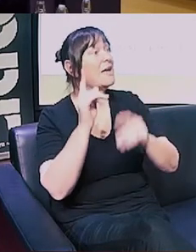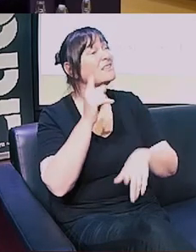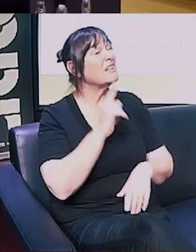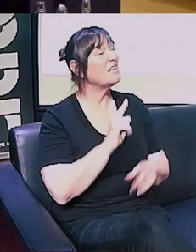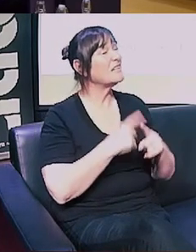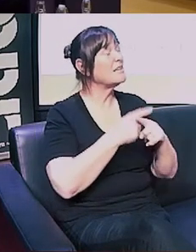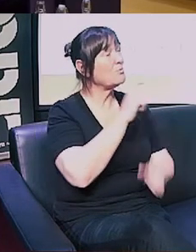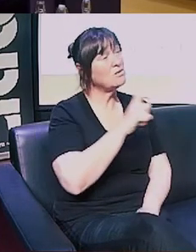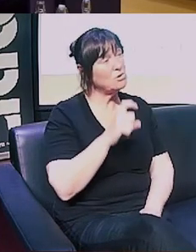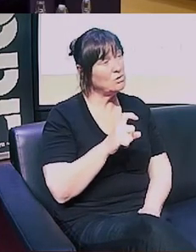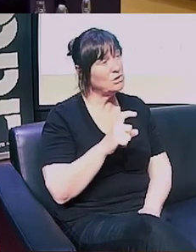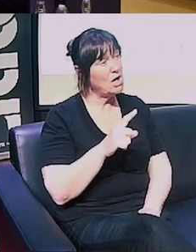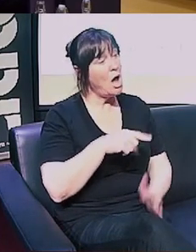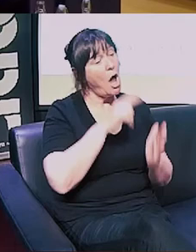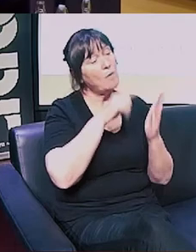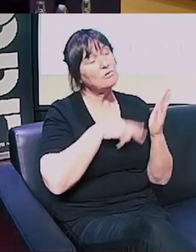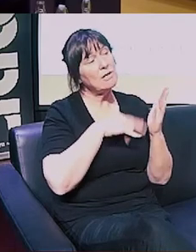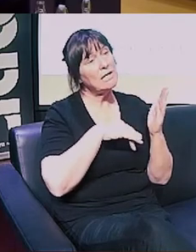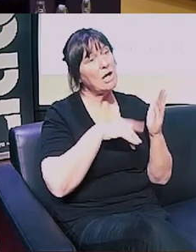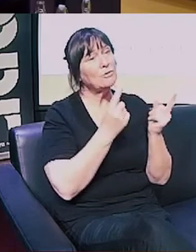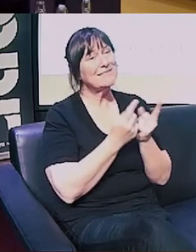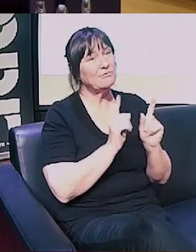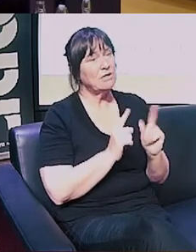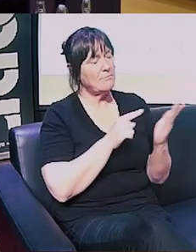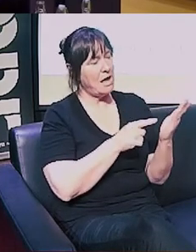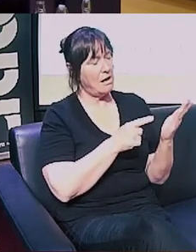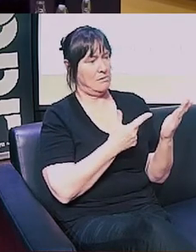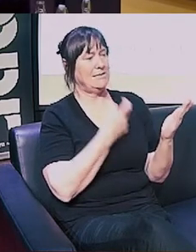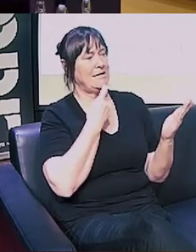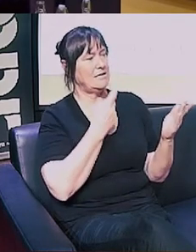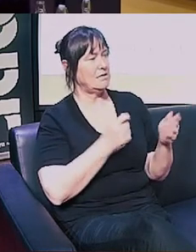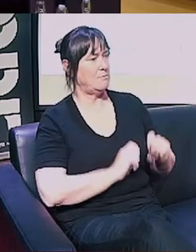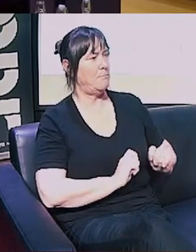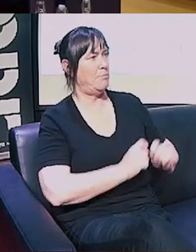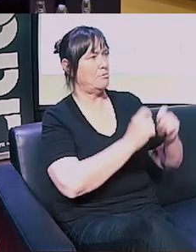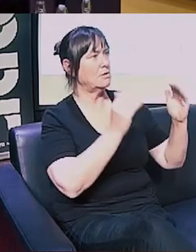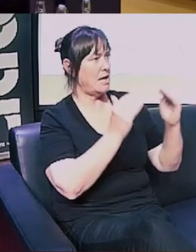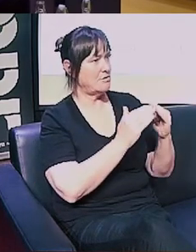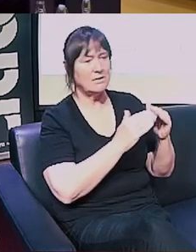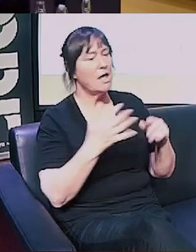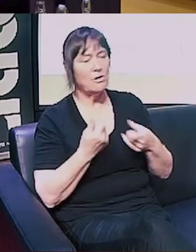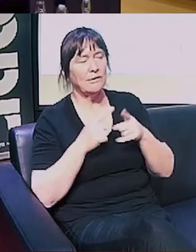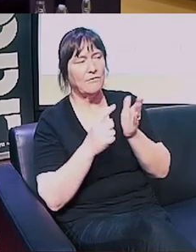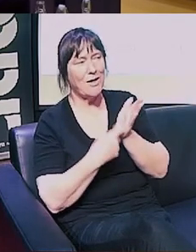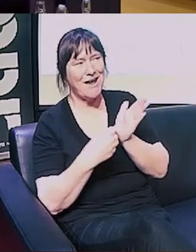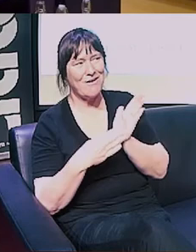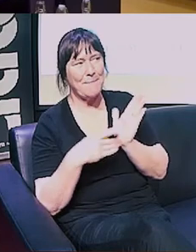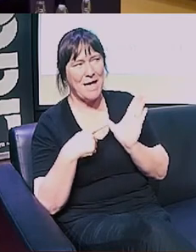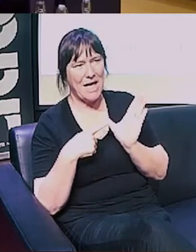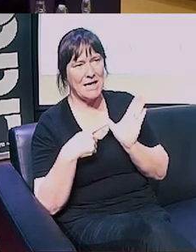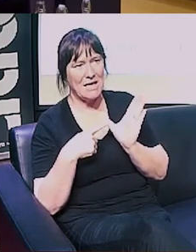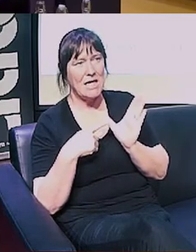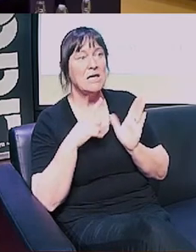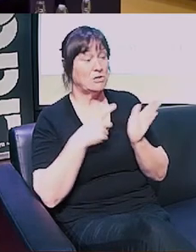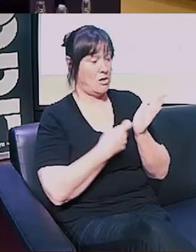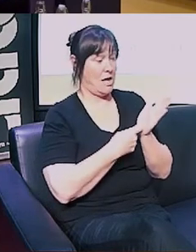about how through earthquake exemptions and stuff, they don't actually have to use the RMA at the moment. So repealing and